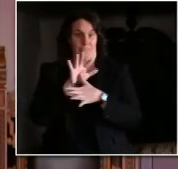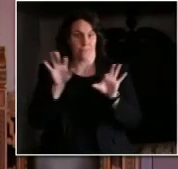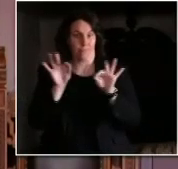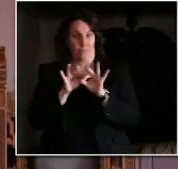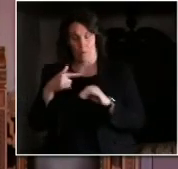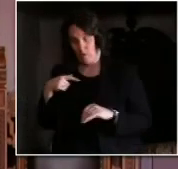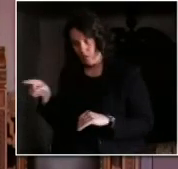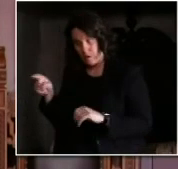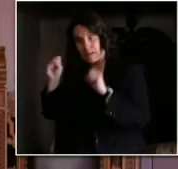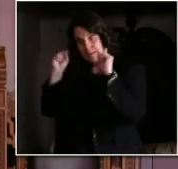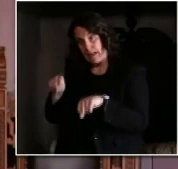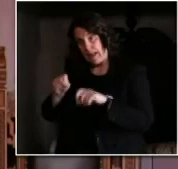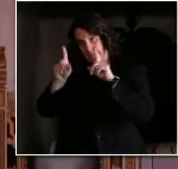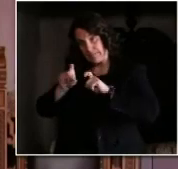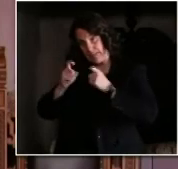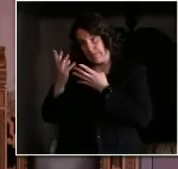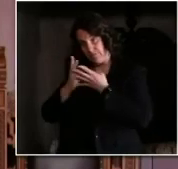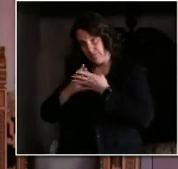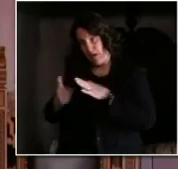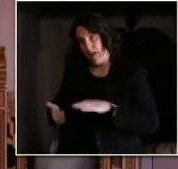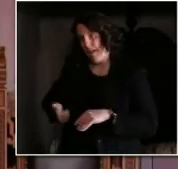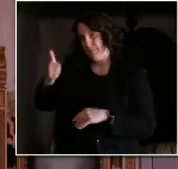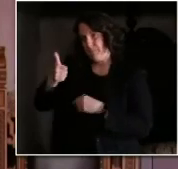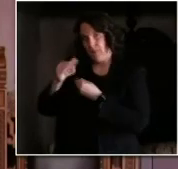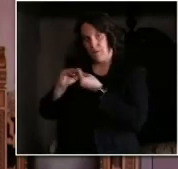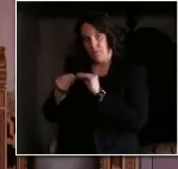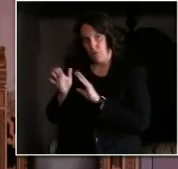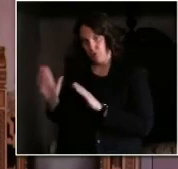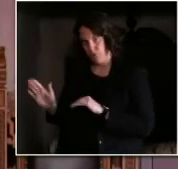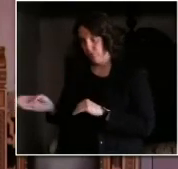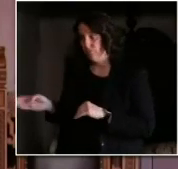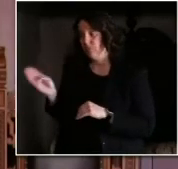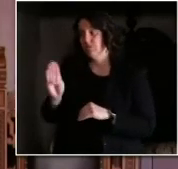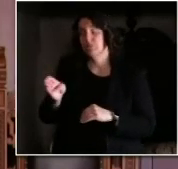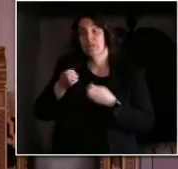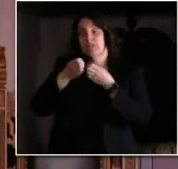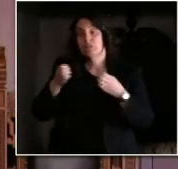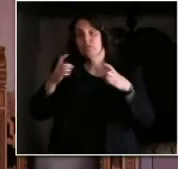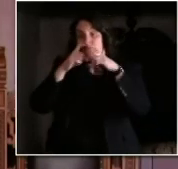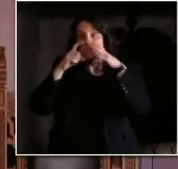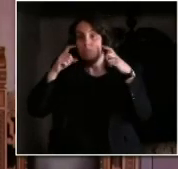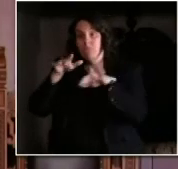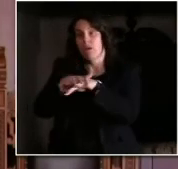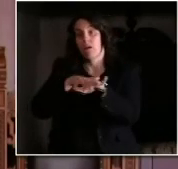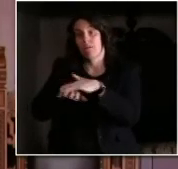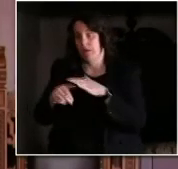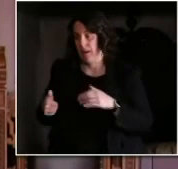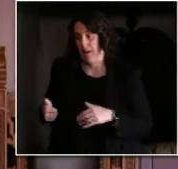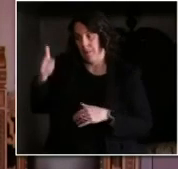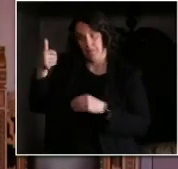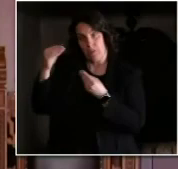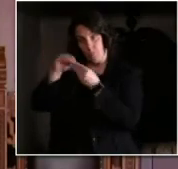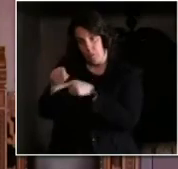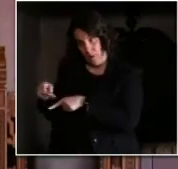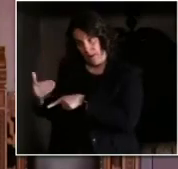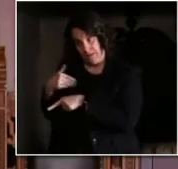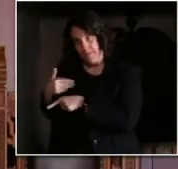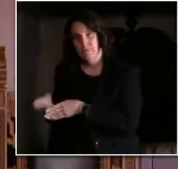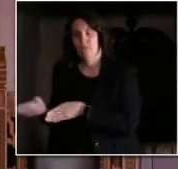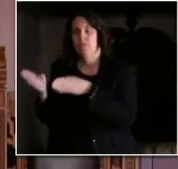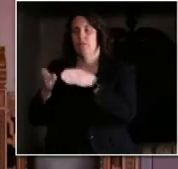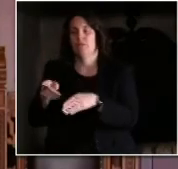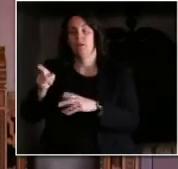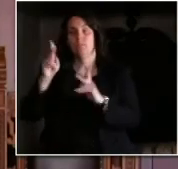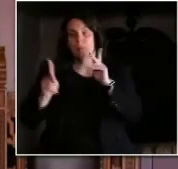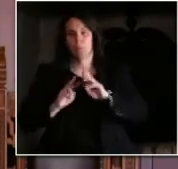be tested. We need more protective equipment. We need contact tracing. We need to be prepared for people that have been